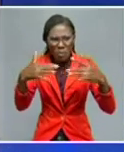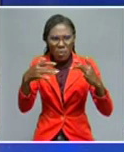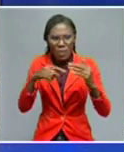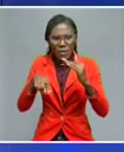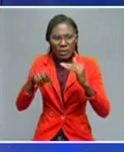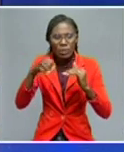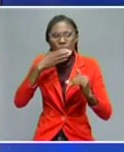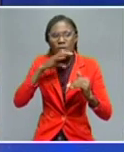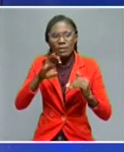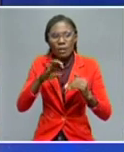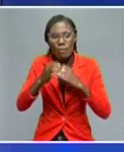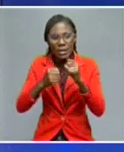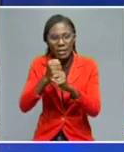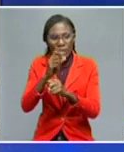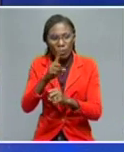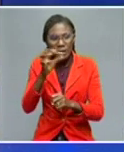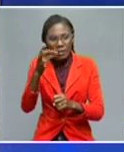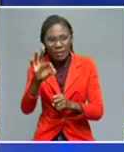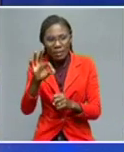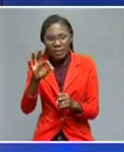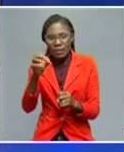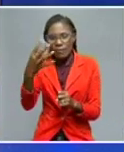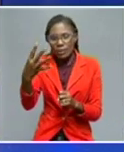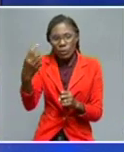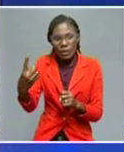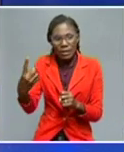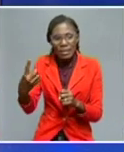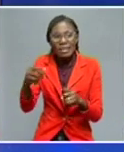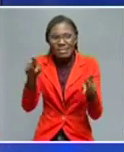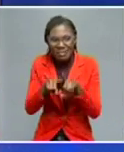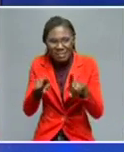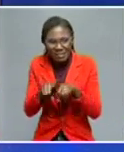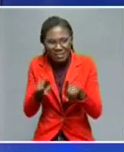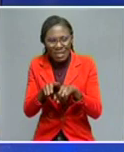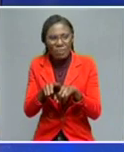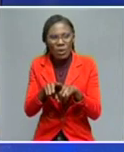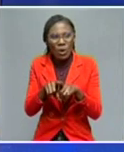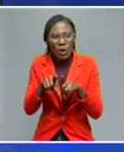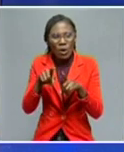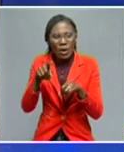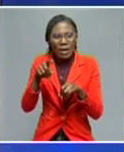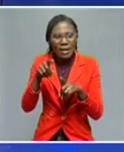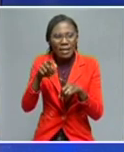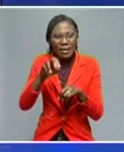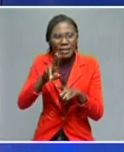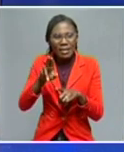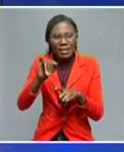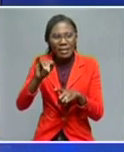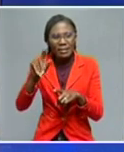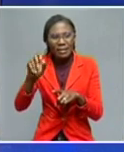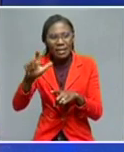In 1941 Hitler, again using Poland, invaded Russia. yes.